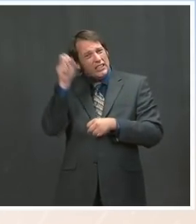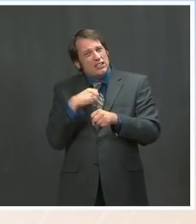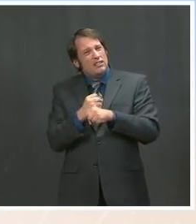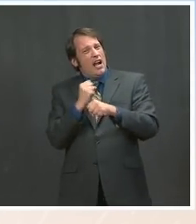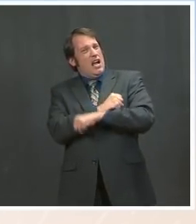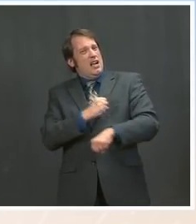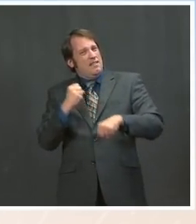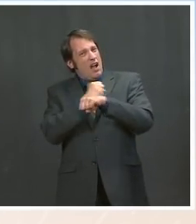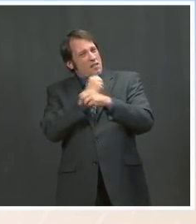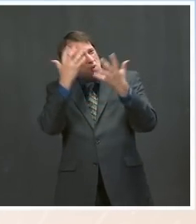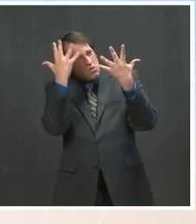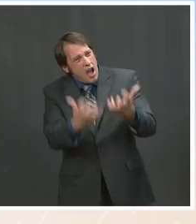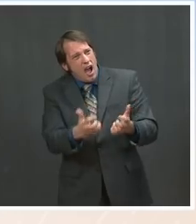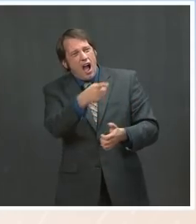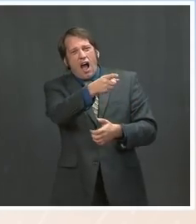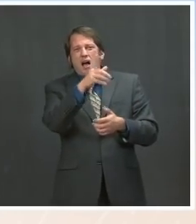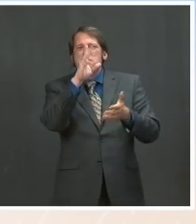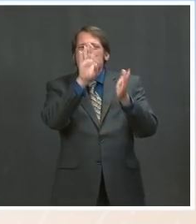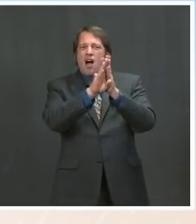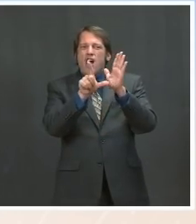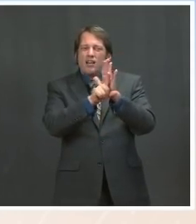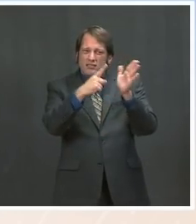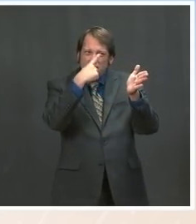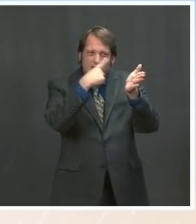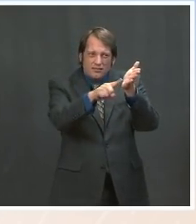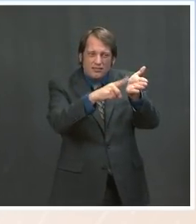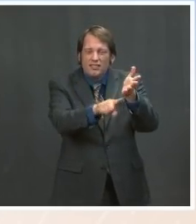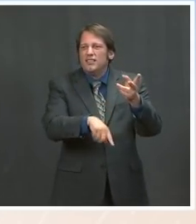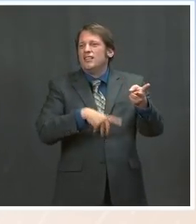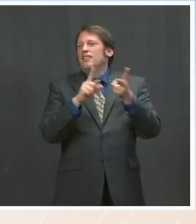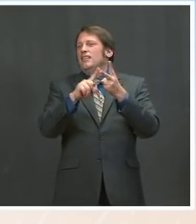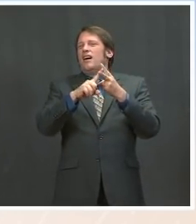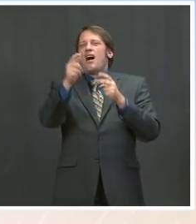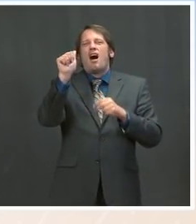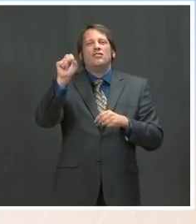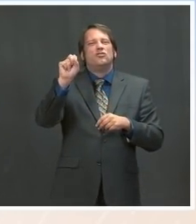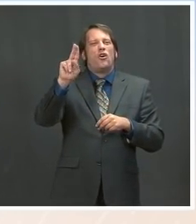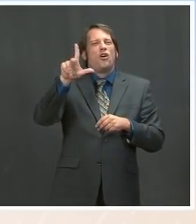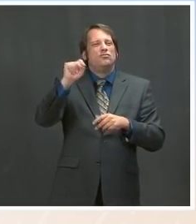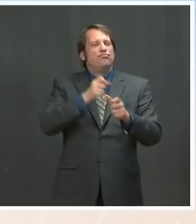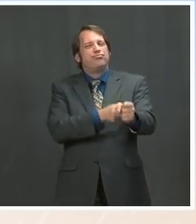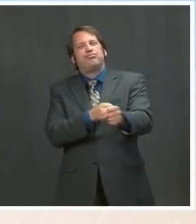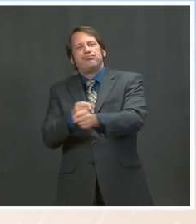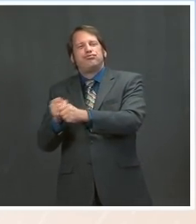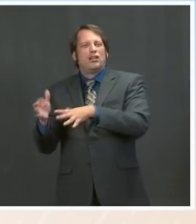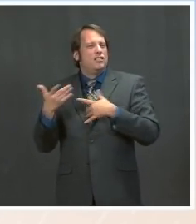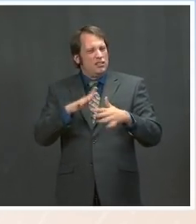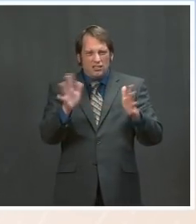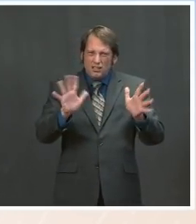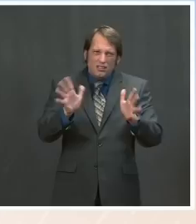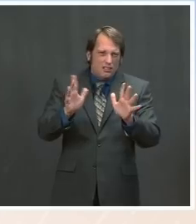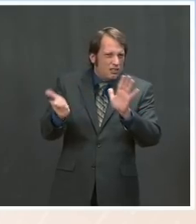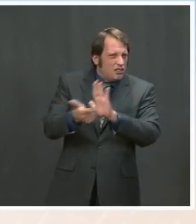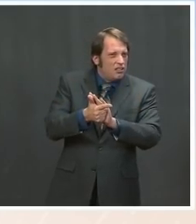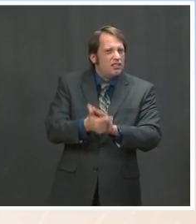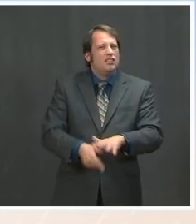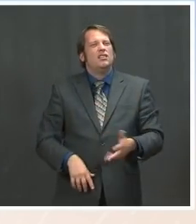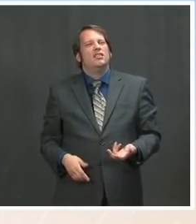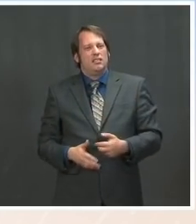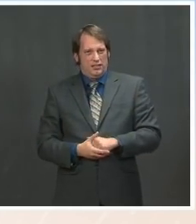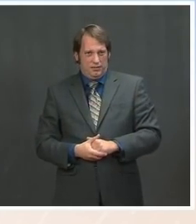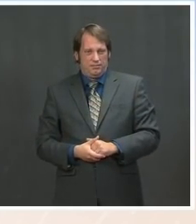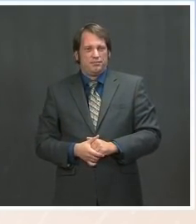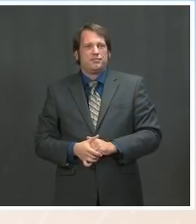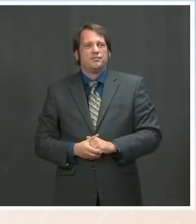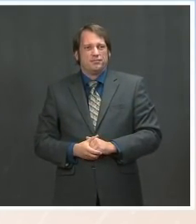to lead the effort to get 20, almost two dozen executive actions in place during the Obama-Biden administration, and just announced a few